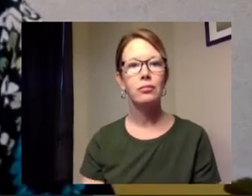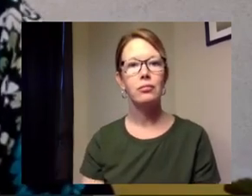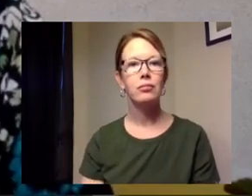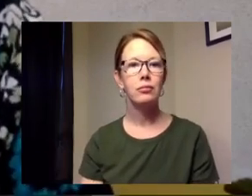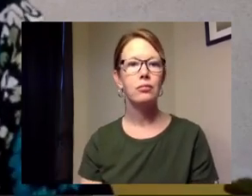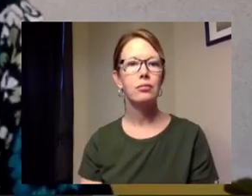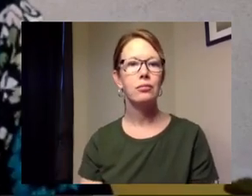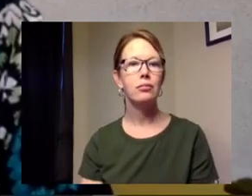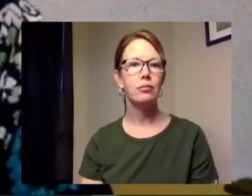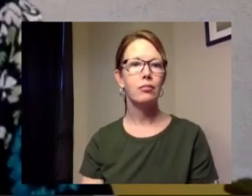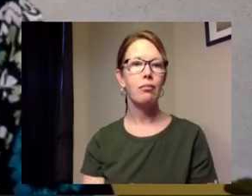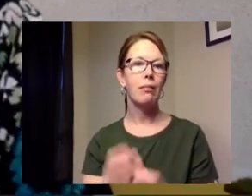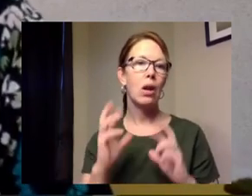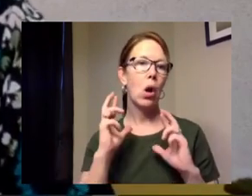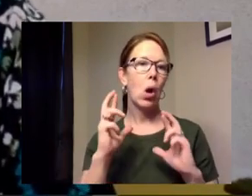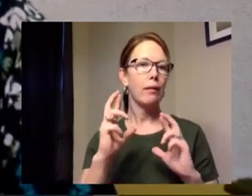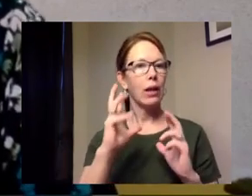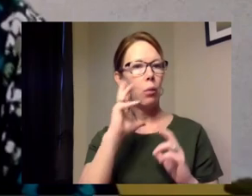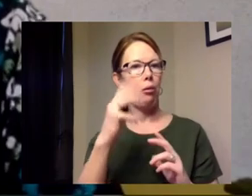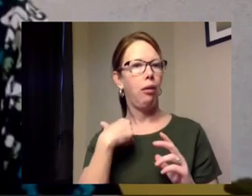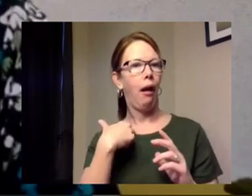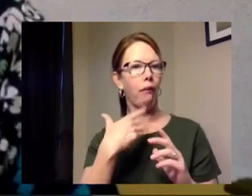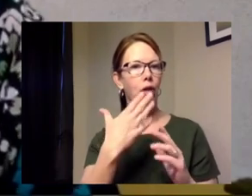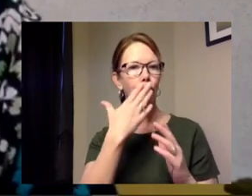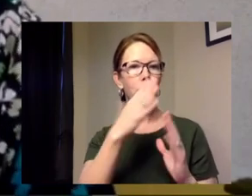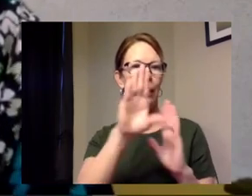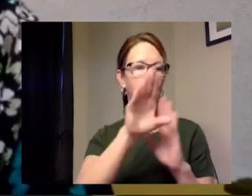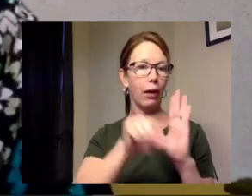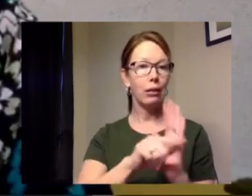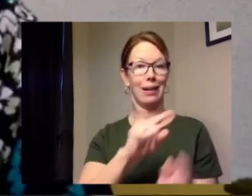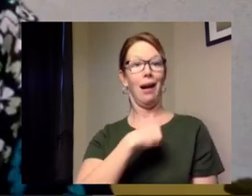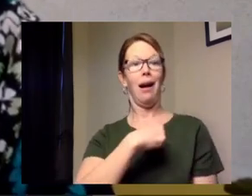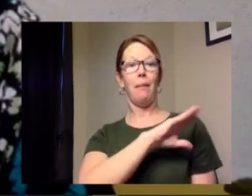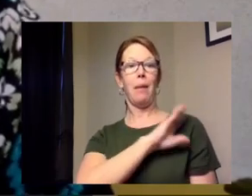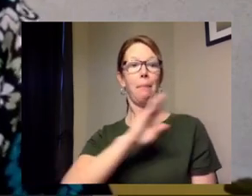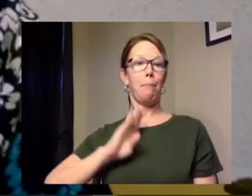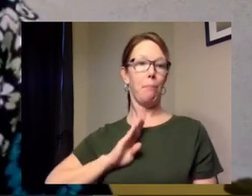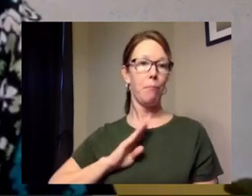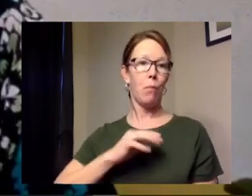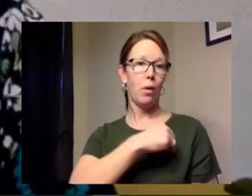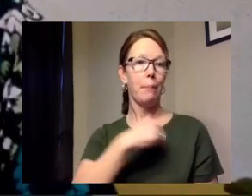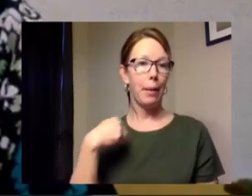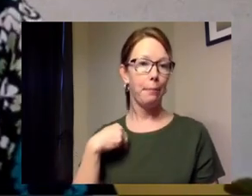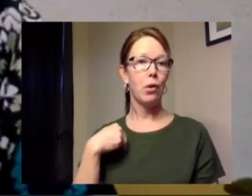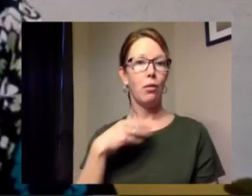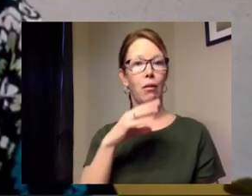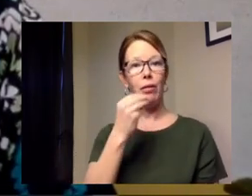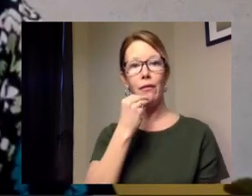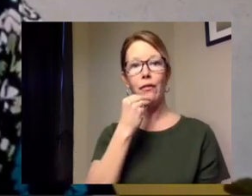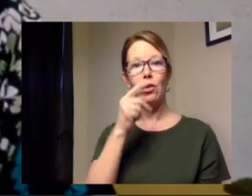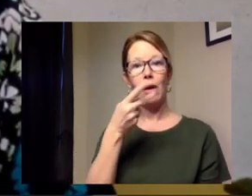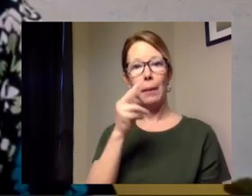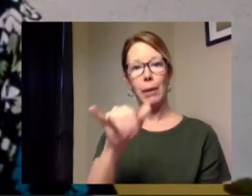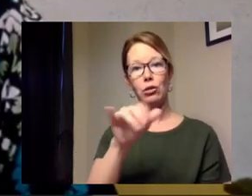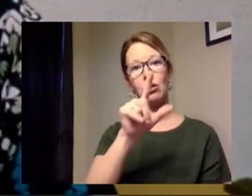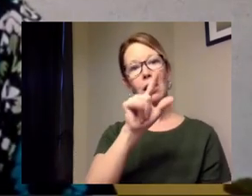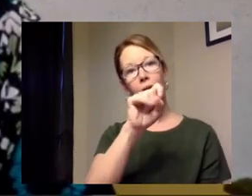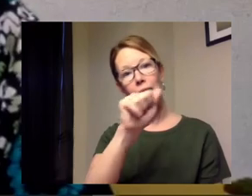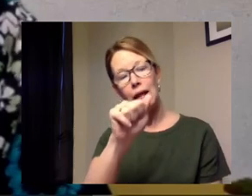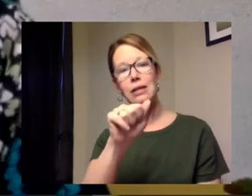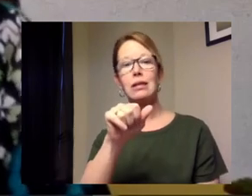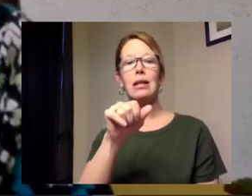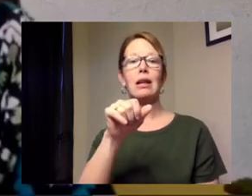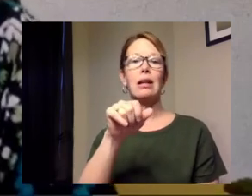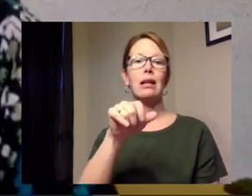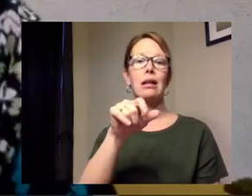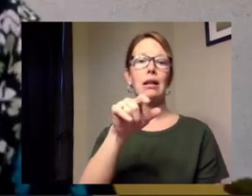you a little background information um i'm a board member of the food pantry along with um lisa russell linda chernick